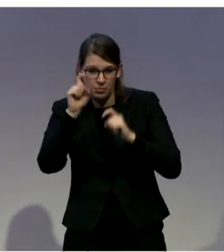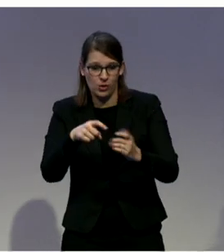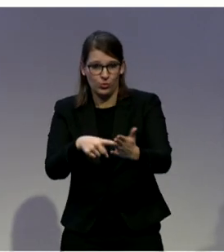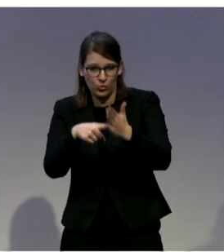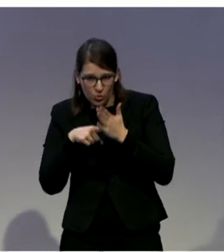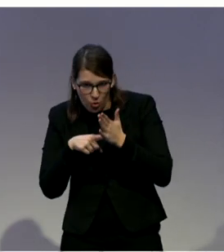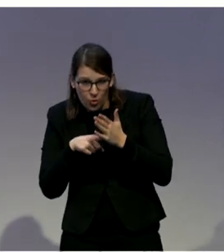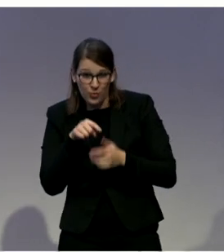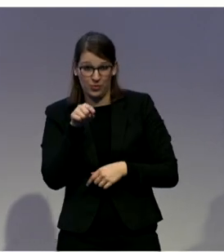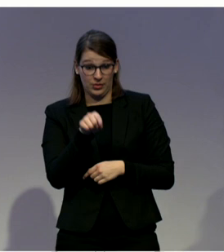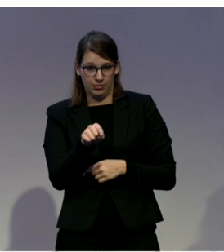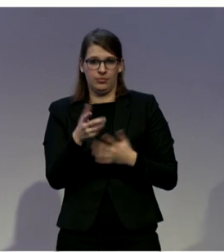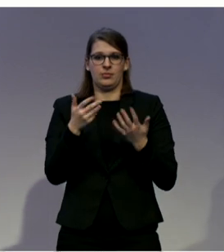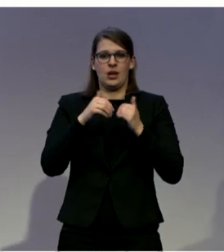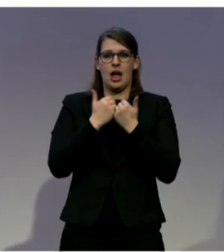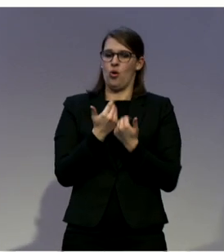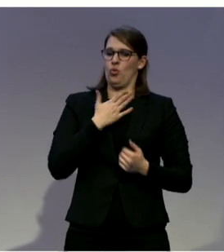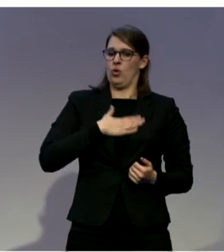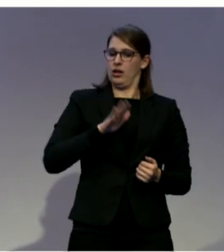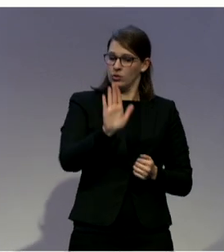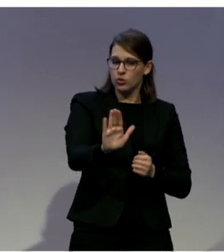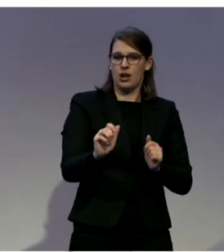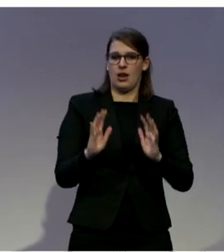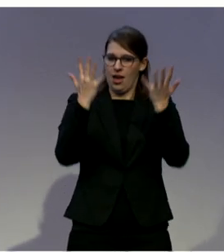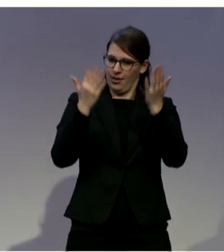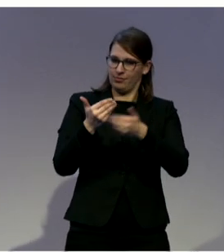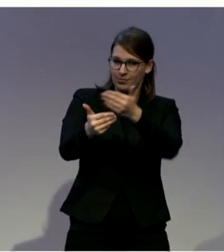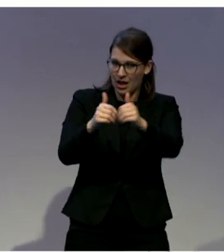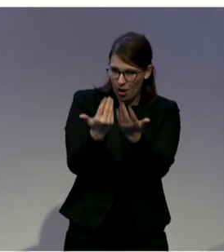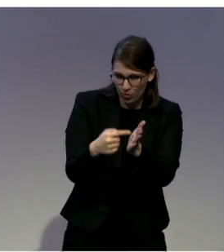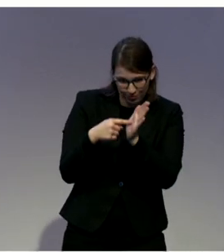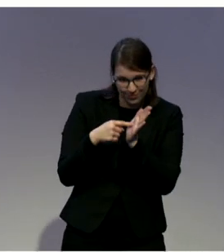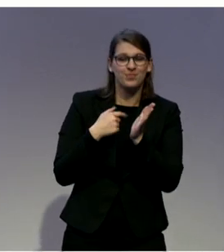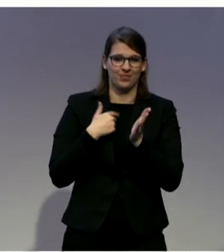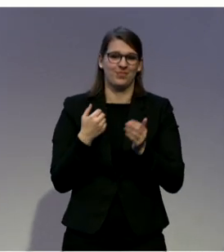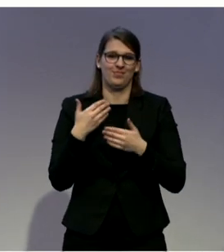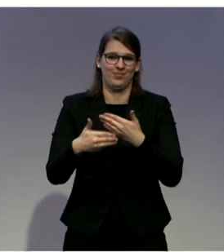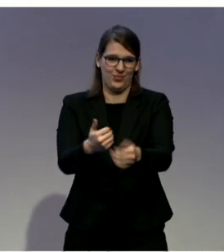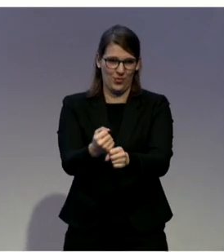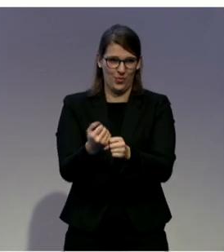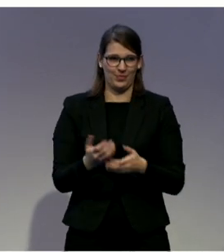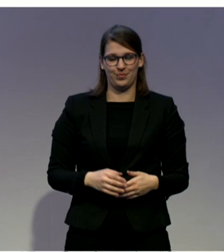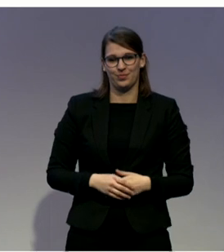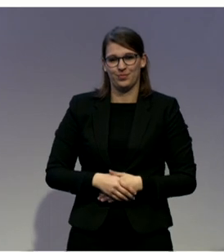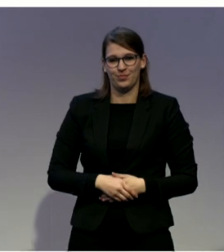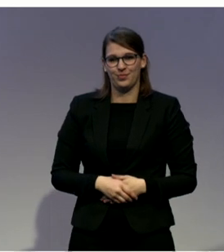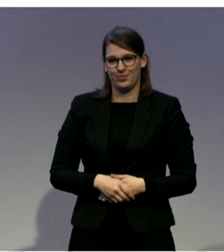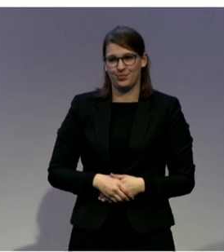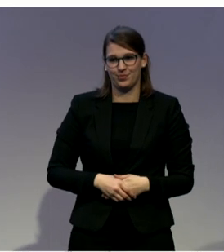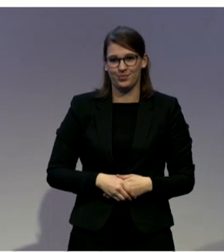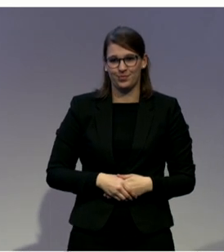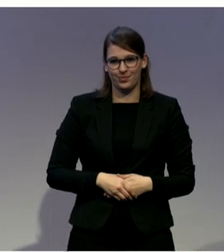she wants to lead her life. With special emphasis on the environmental,